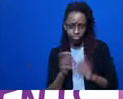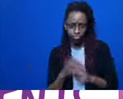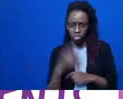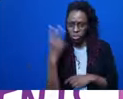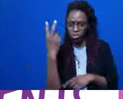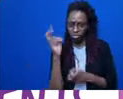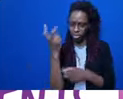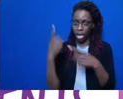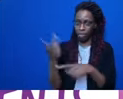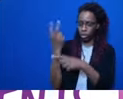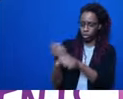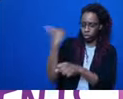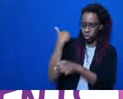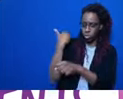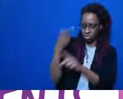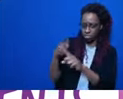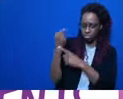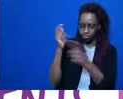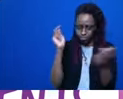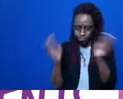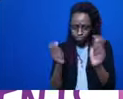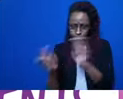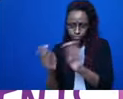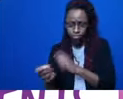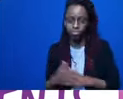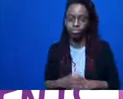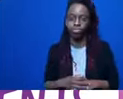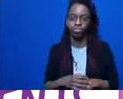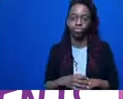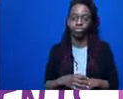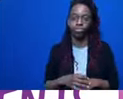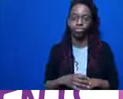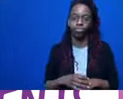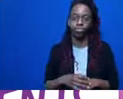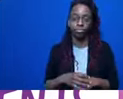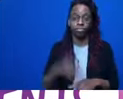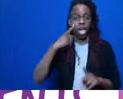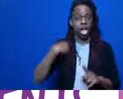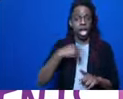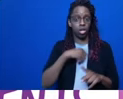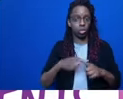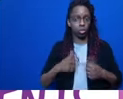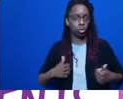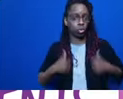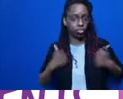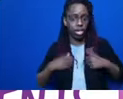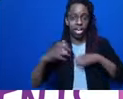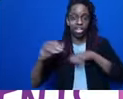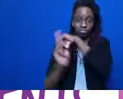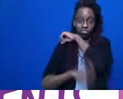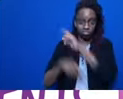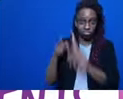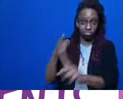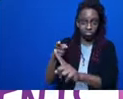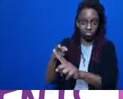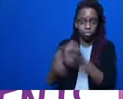survived and punished to kind of be able to support people who wanted to do political